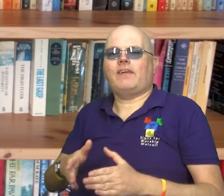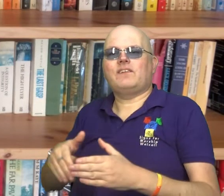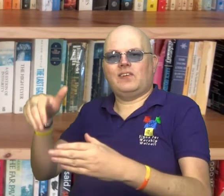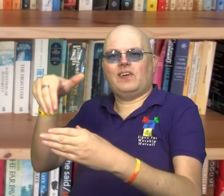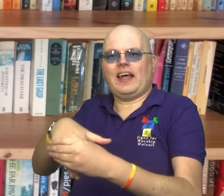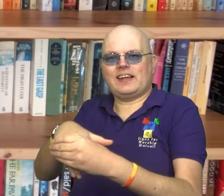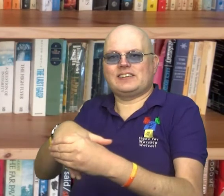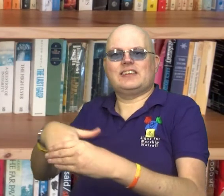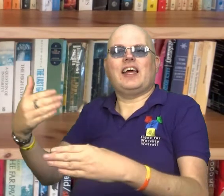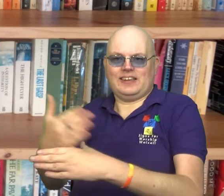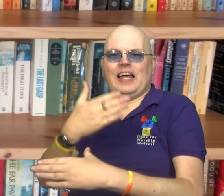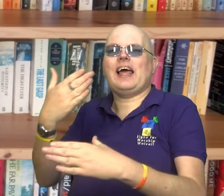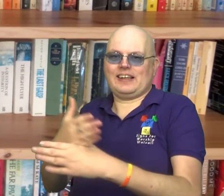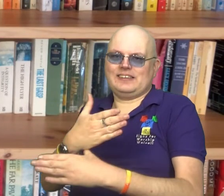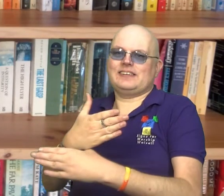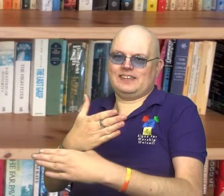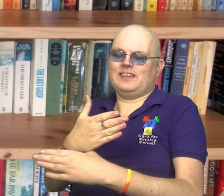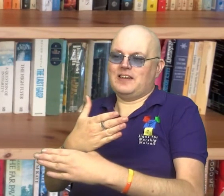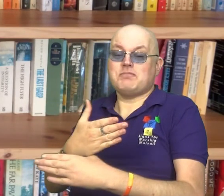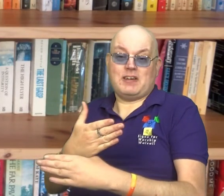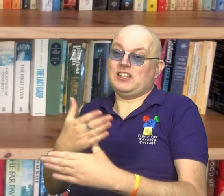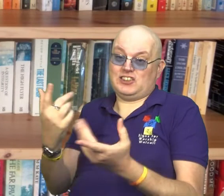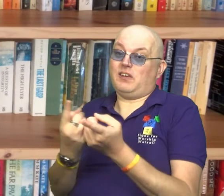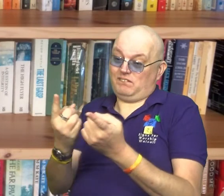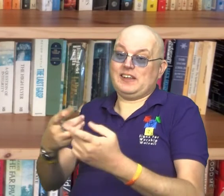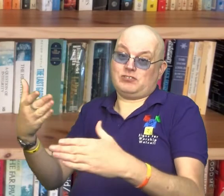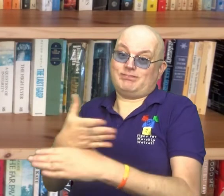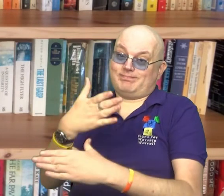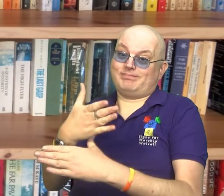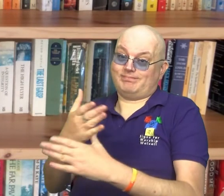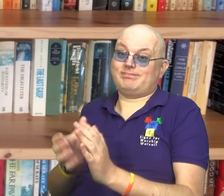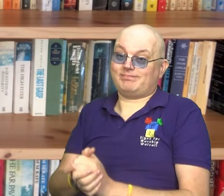join in, to act and to do something.